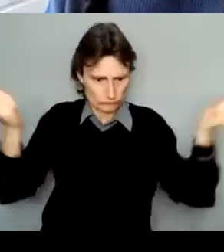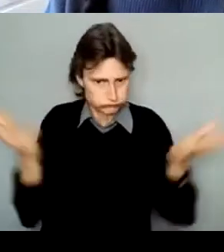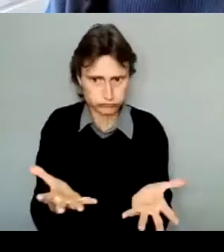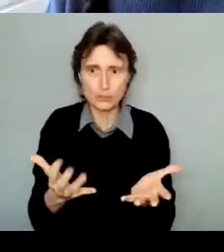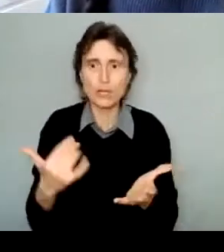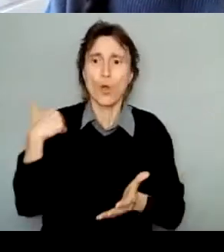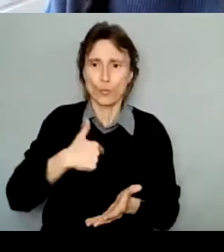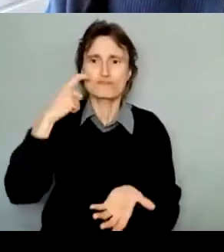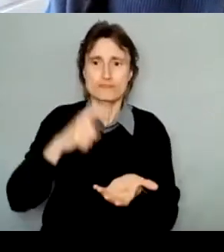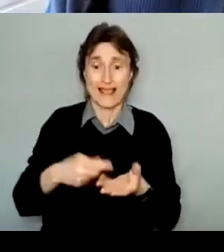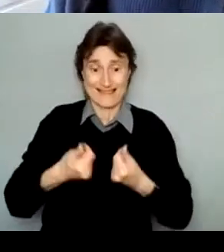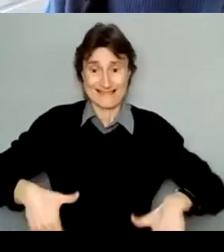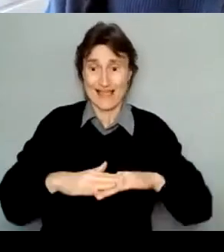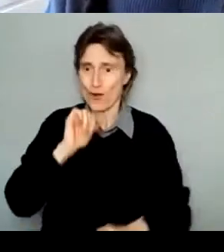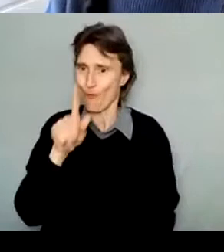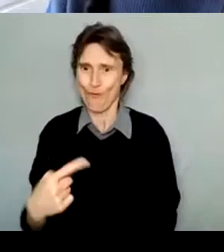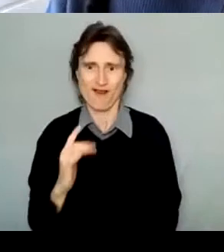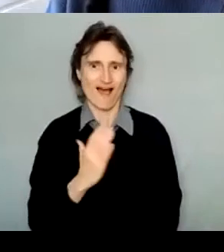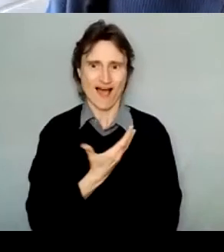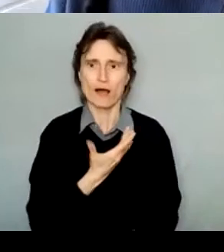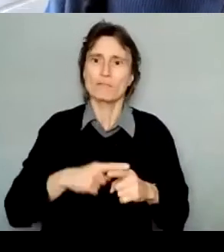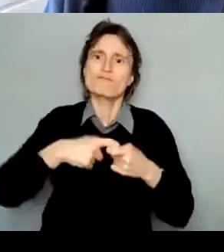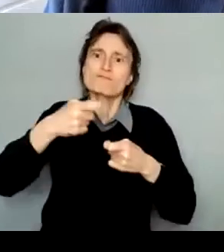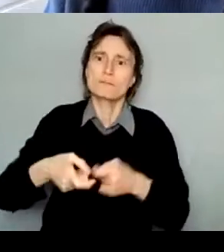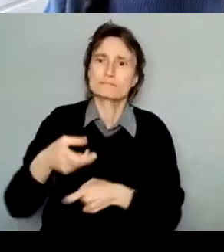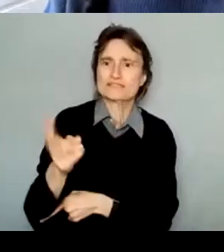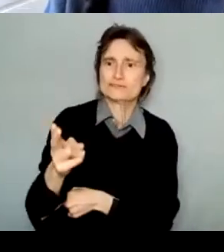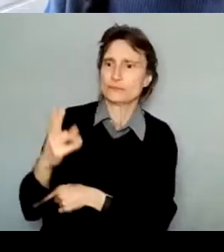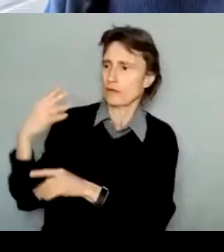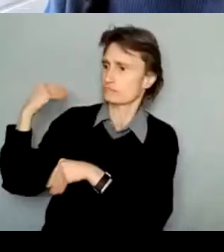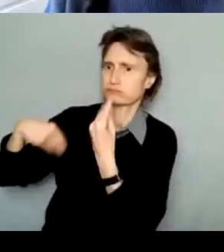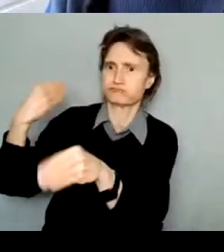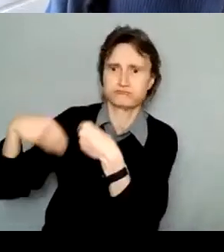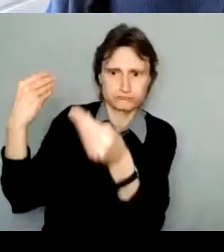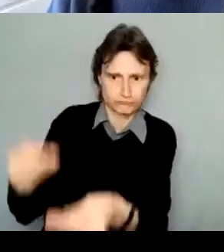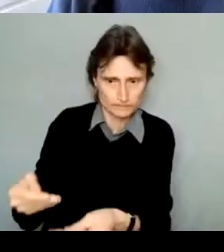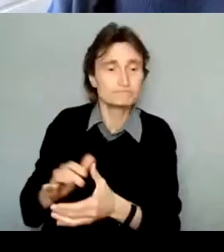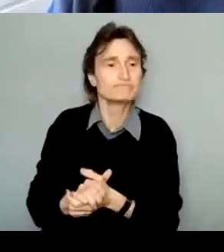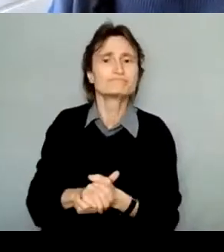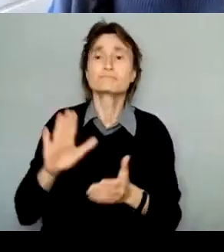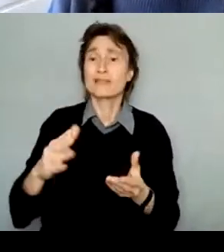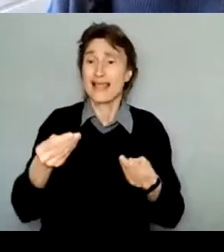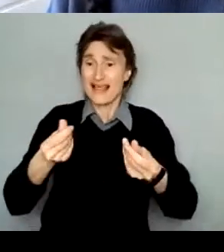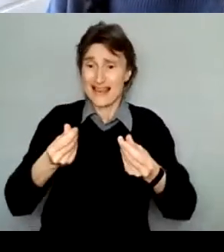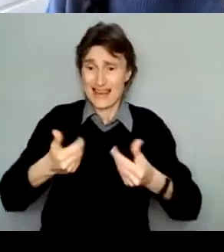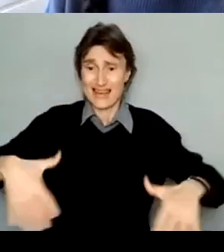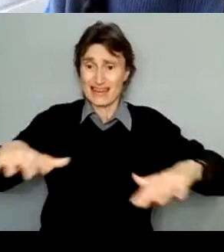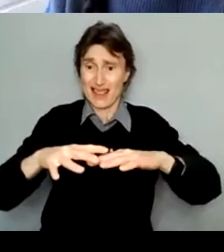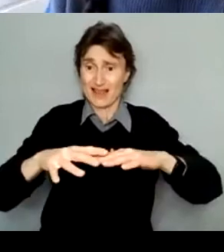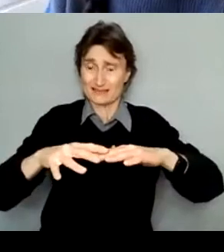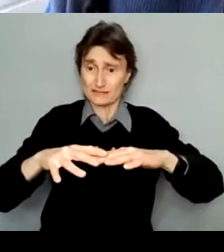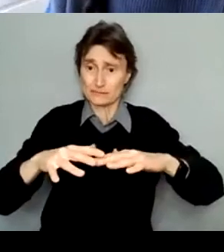and seek to understand our place within that history. Land acknowledgements do not exist in a historical past tense.